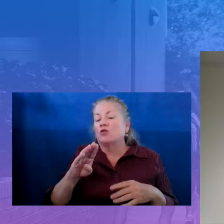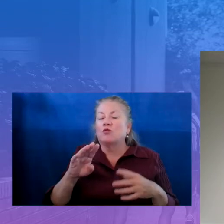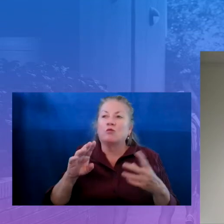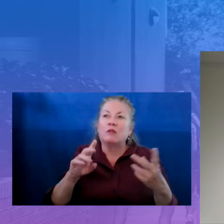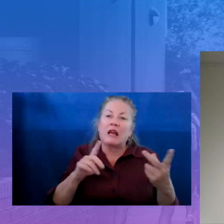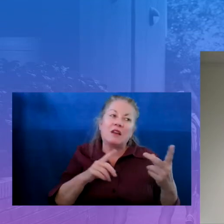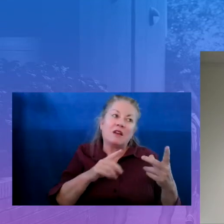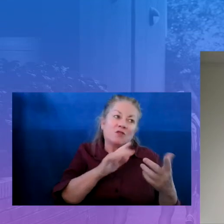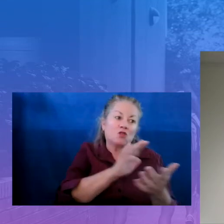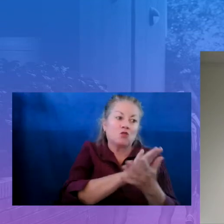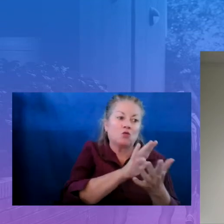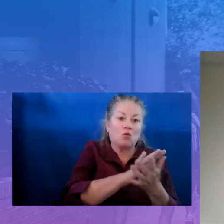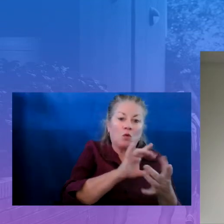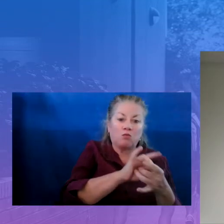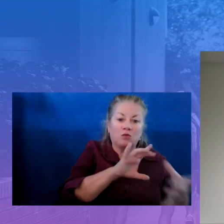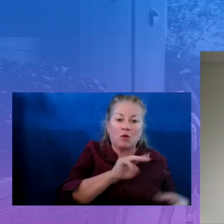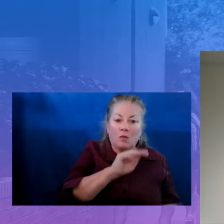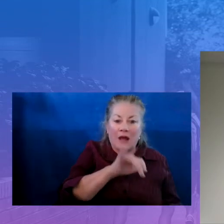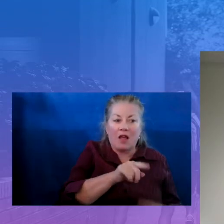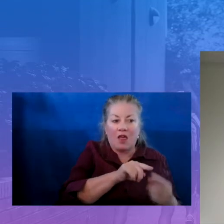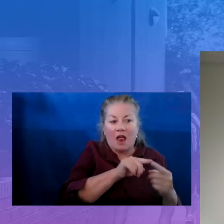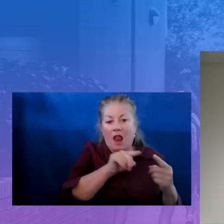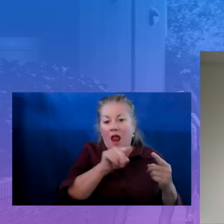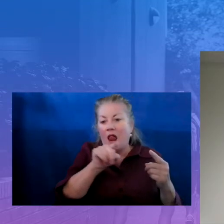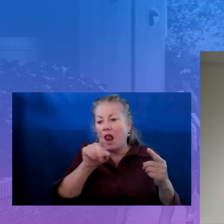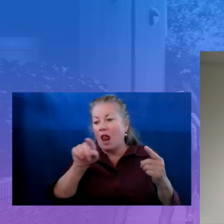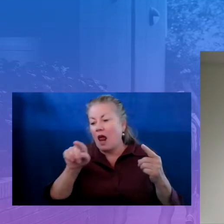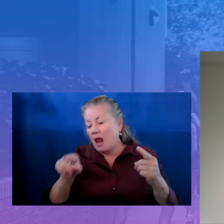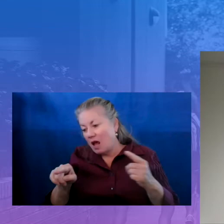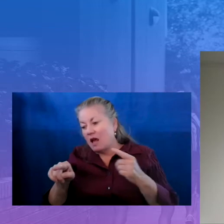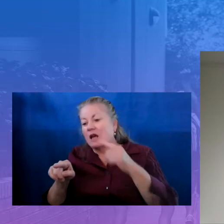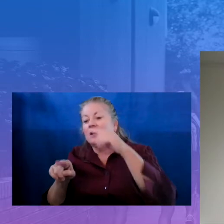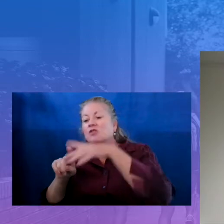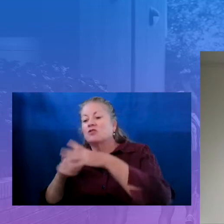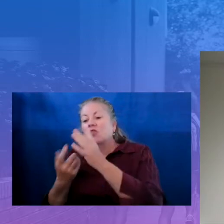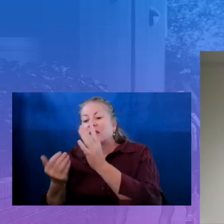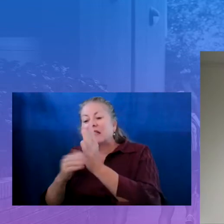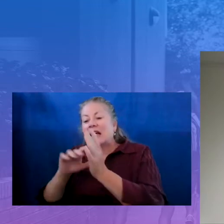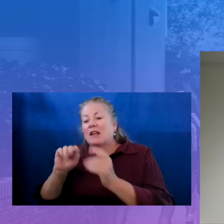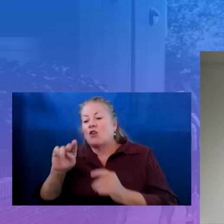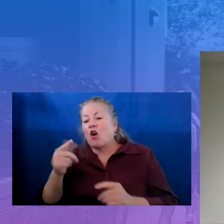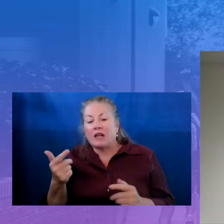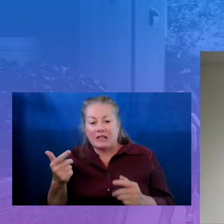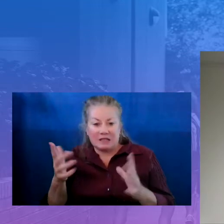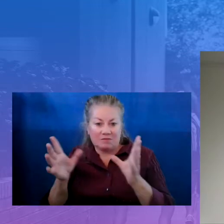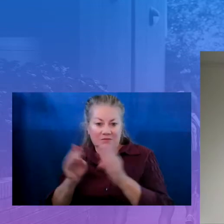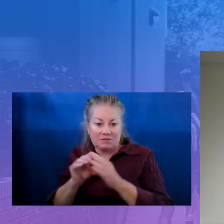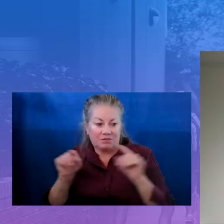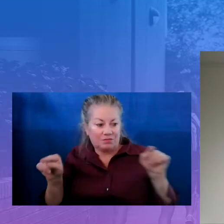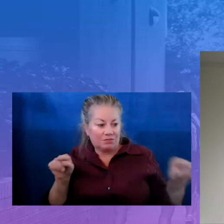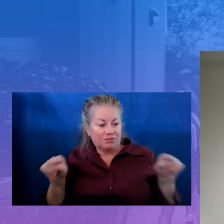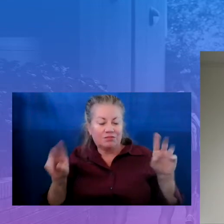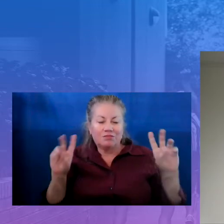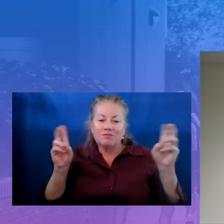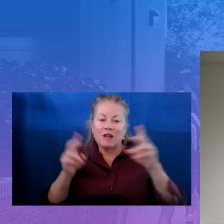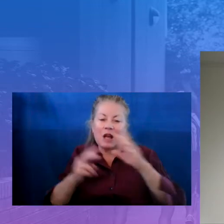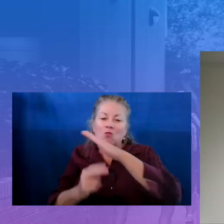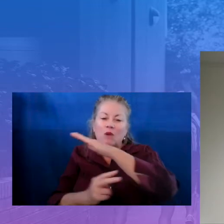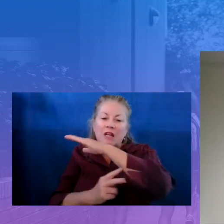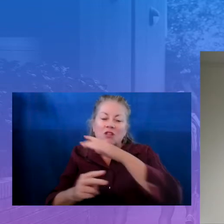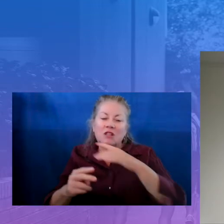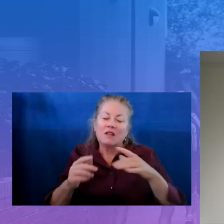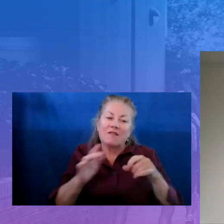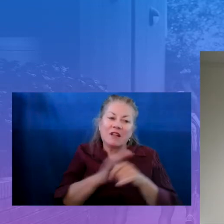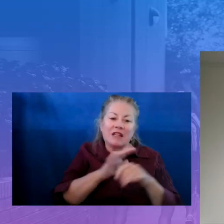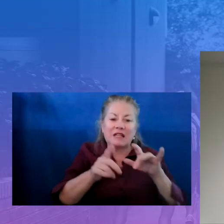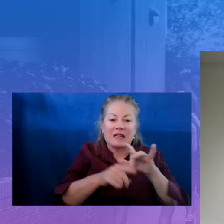through to when school comes back in session in August. So really trying to be that bridge and fill in those gaps so that families and young people have safe